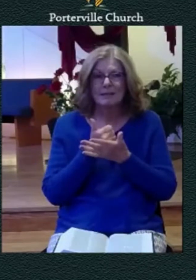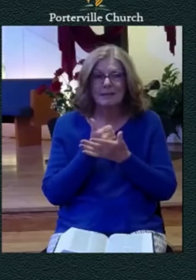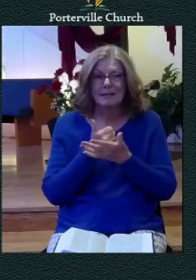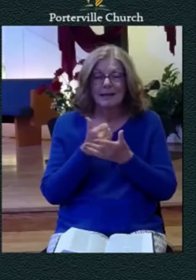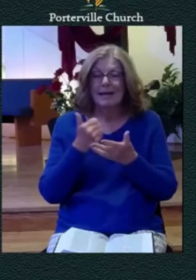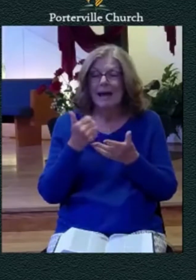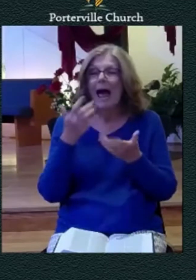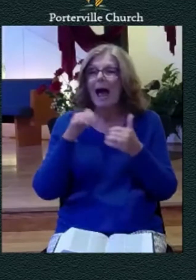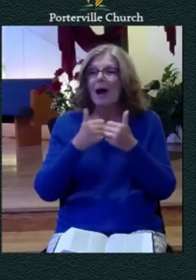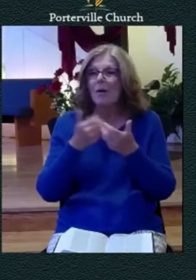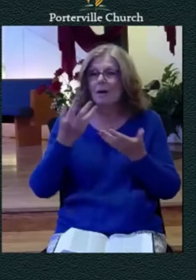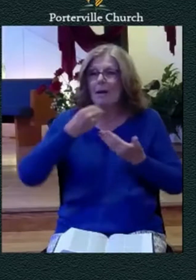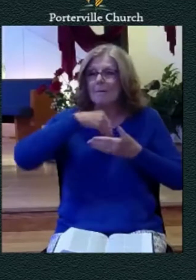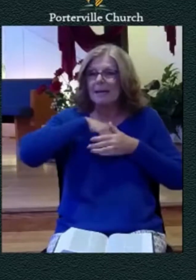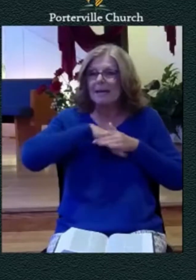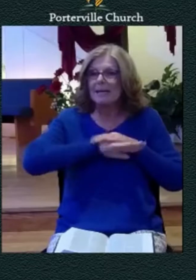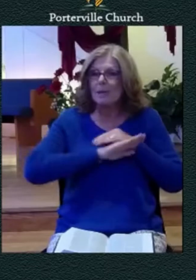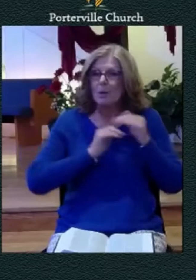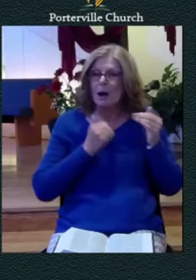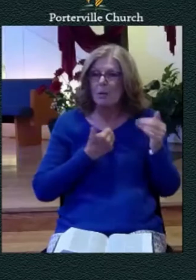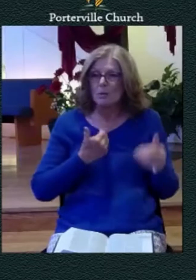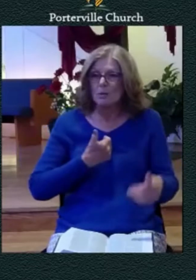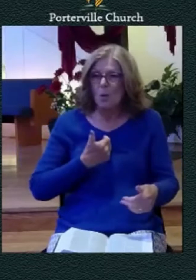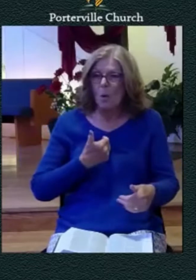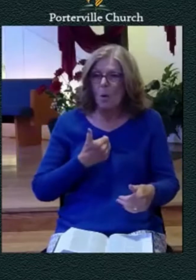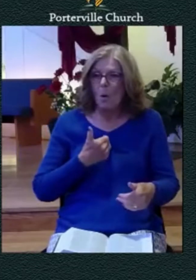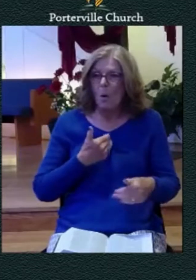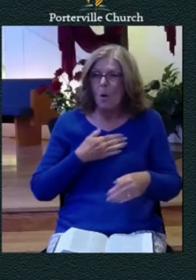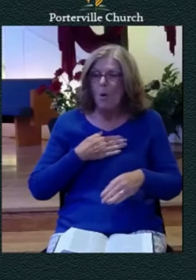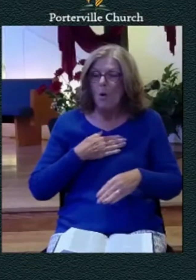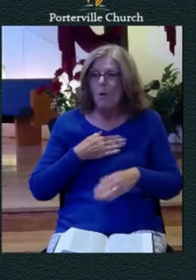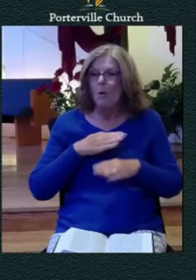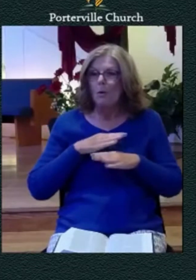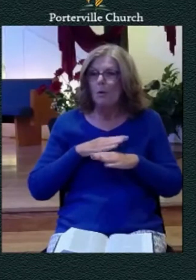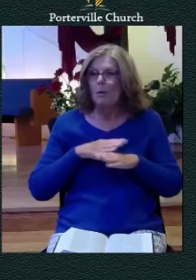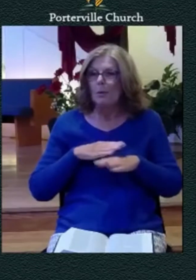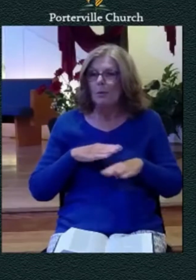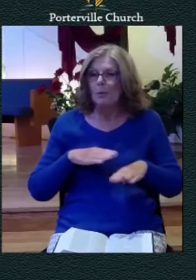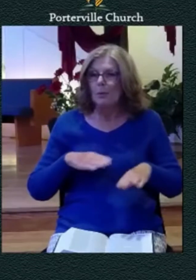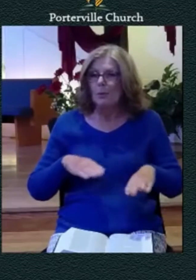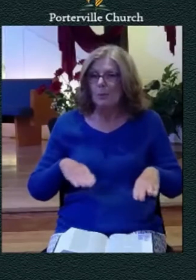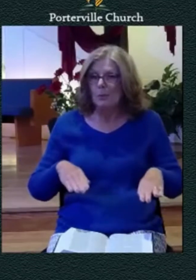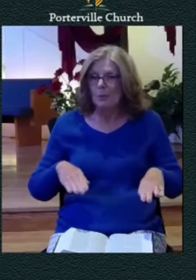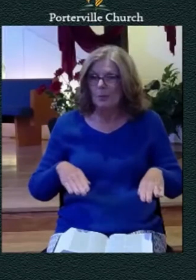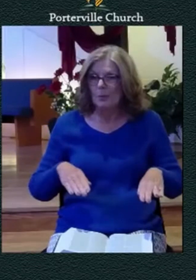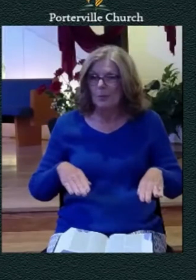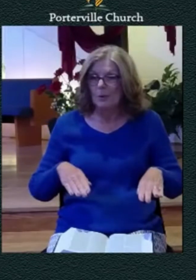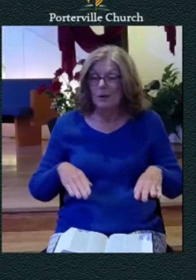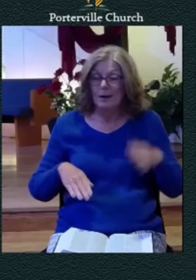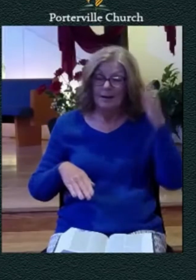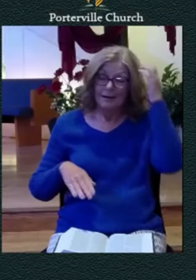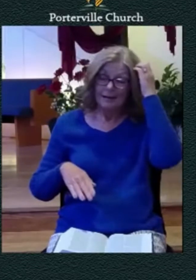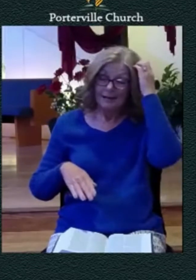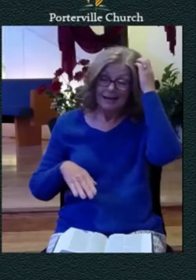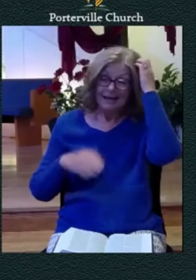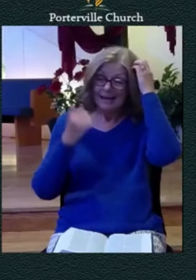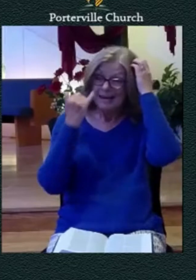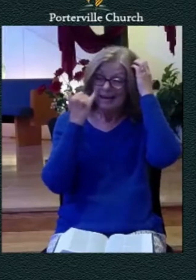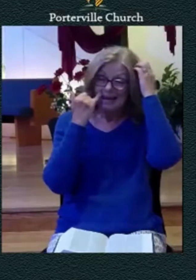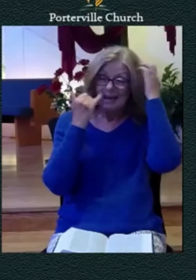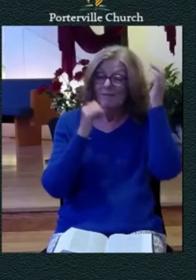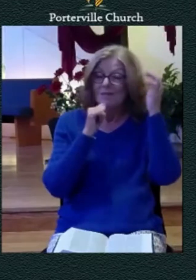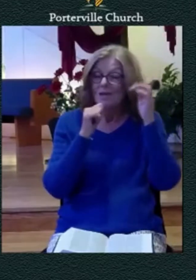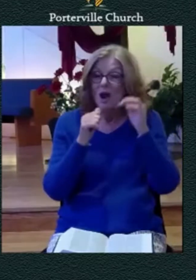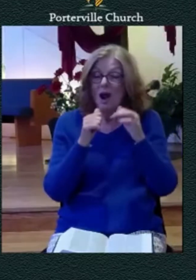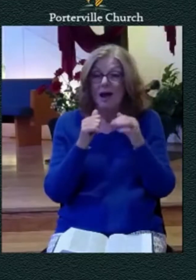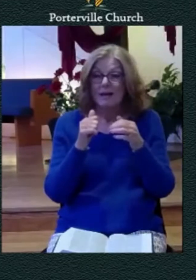off the rails in some way attempting to cope attempting to survive we're able to